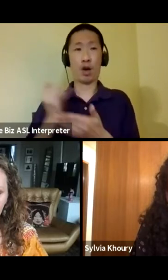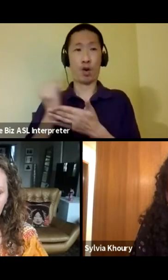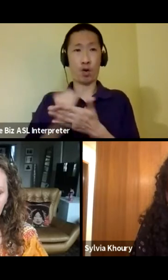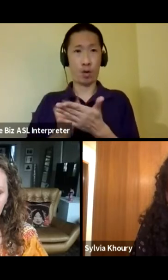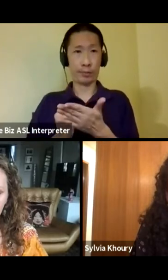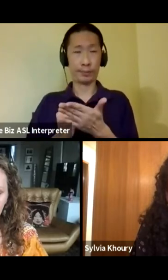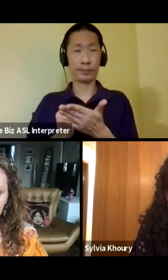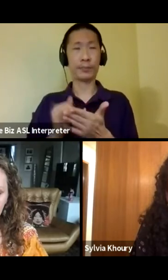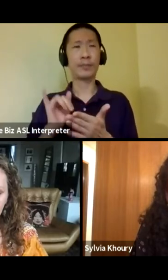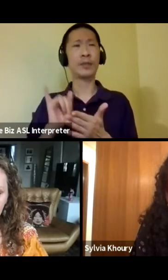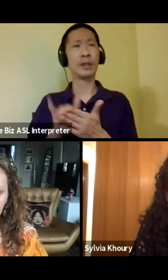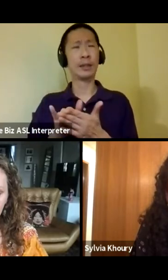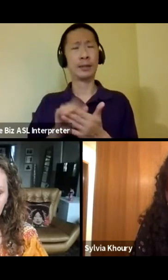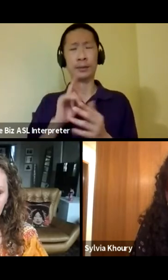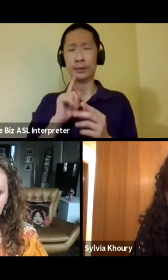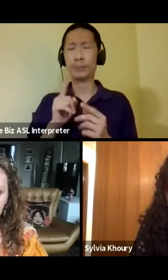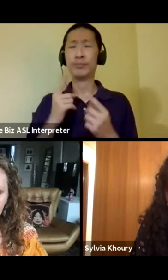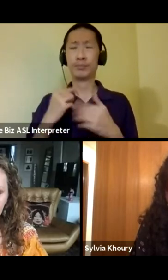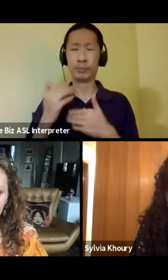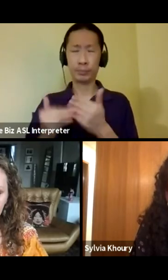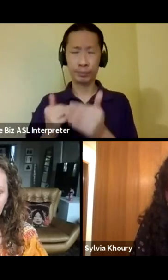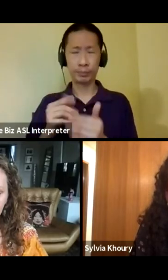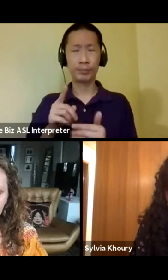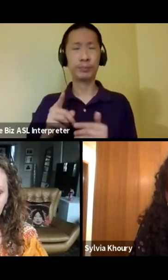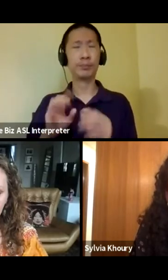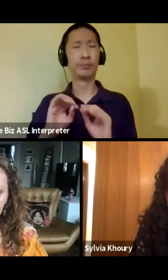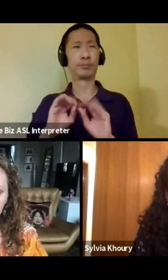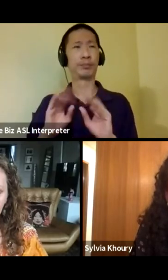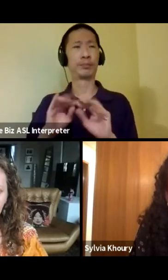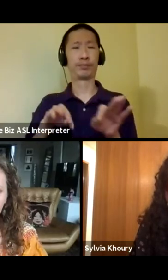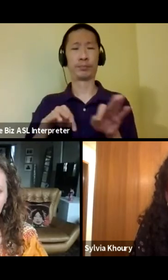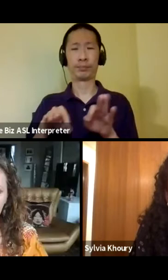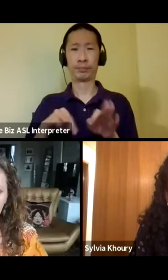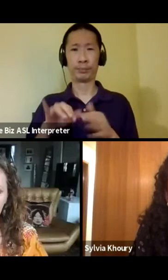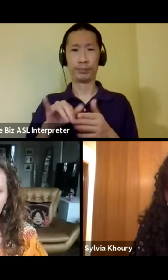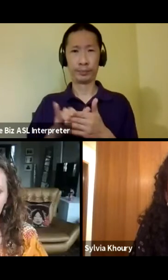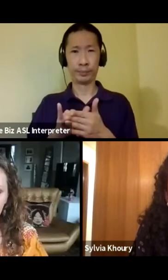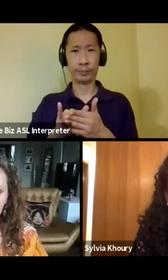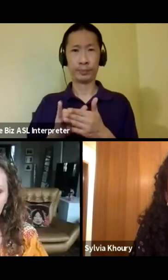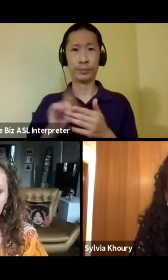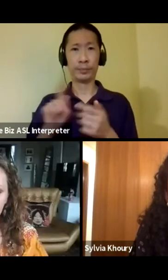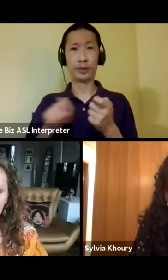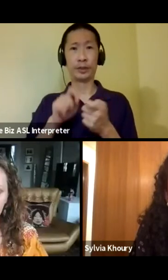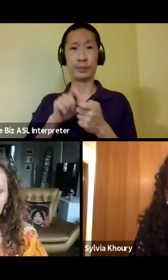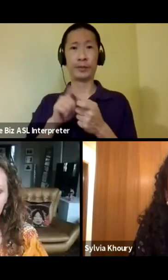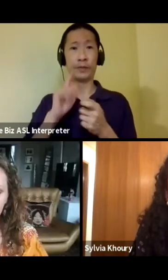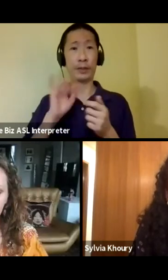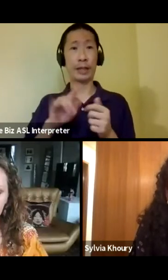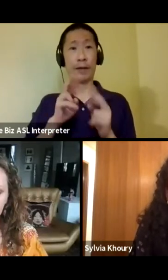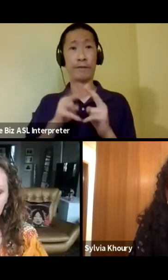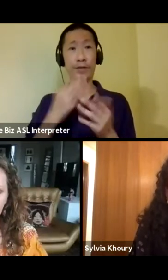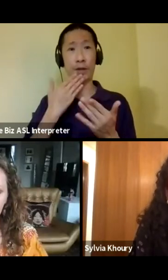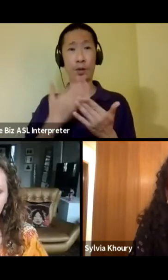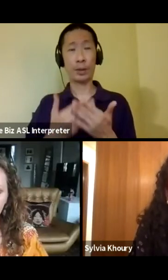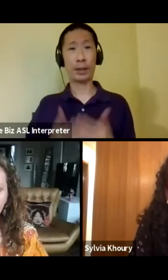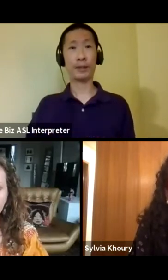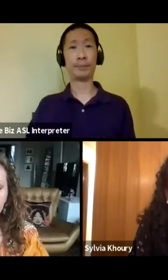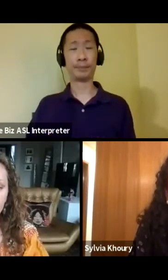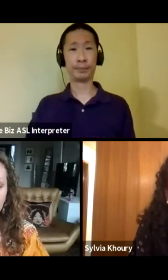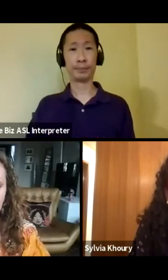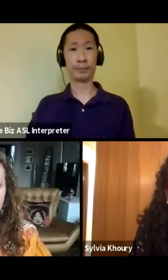so it is absolutely a process and you really did, uh, articulate that, the nuances of that really, really well. Um,